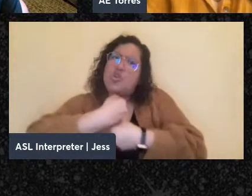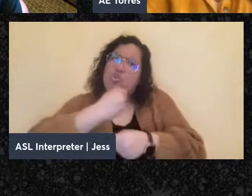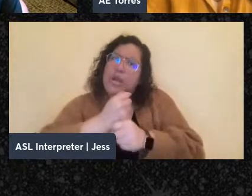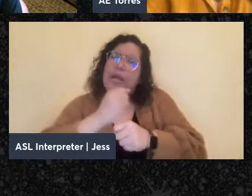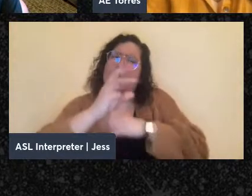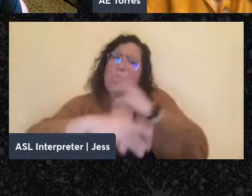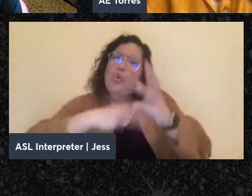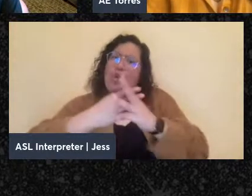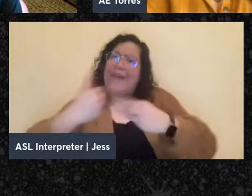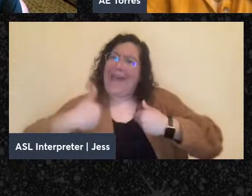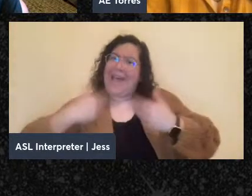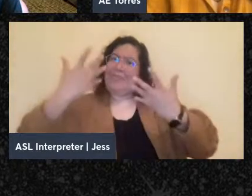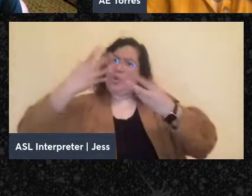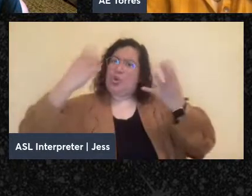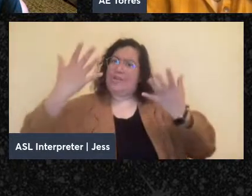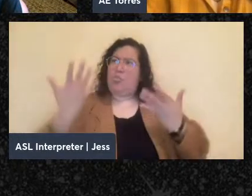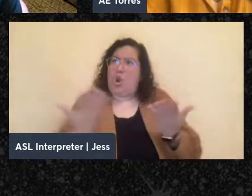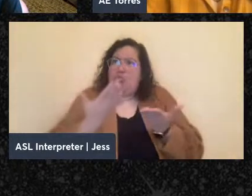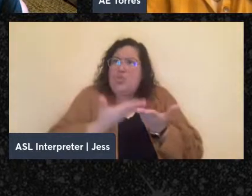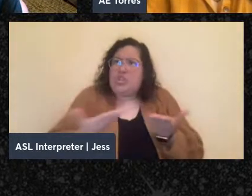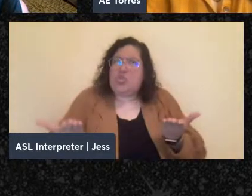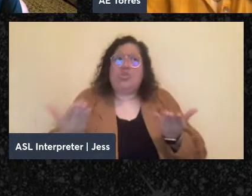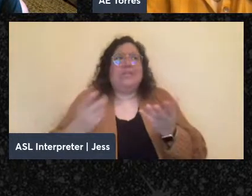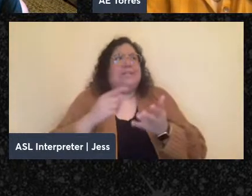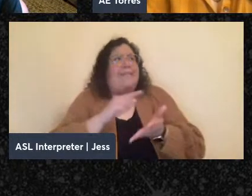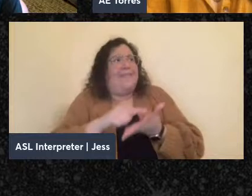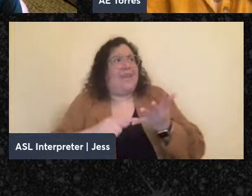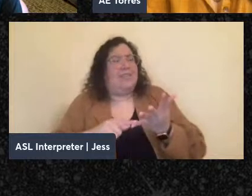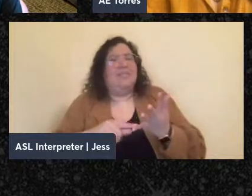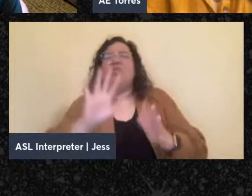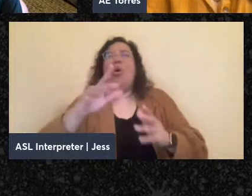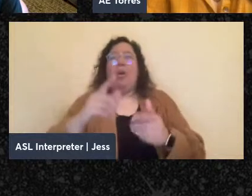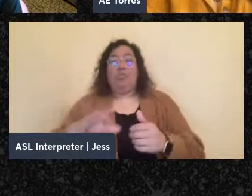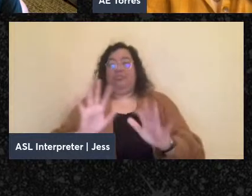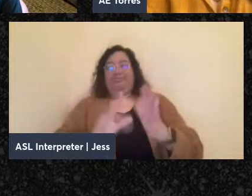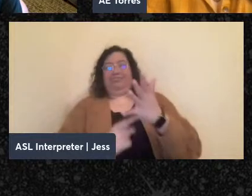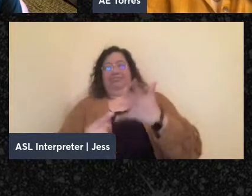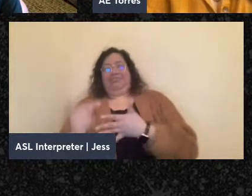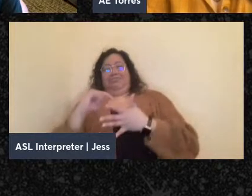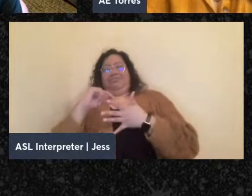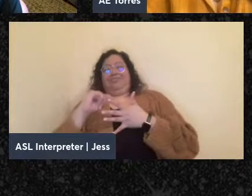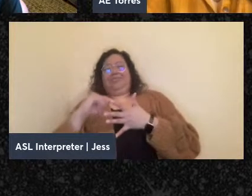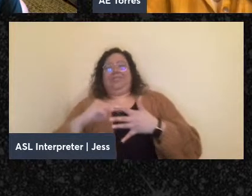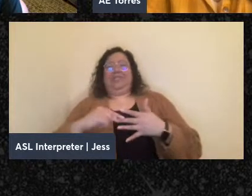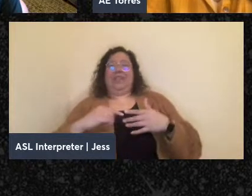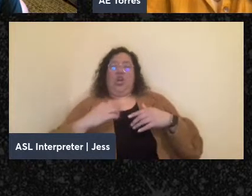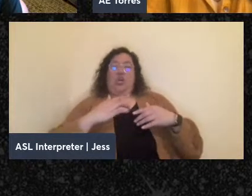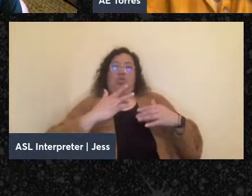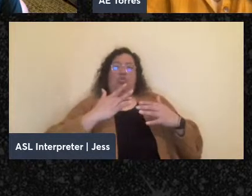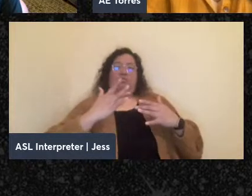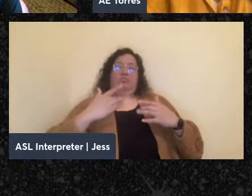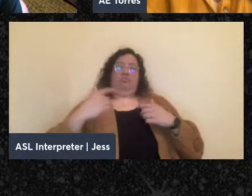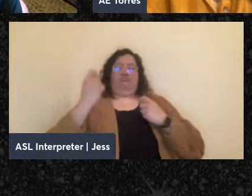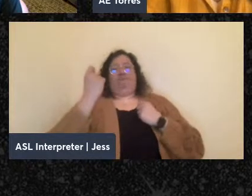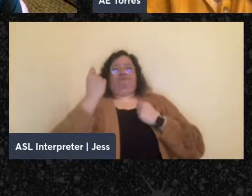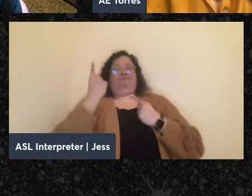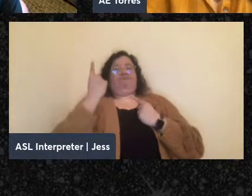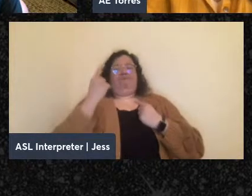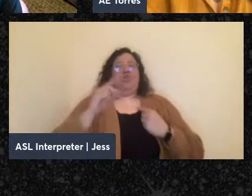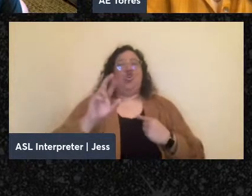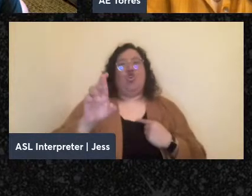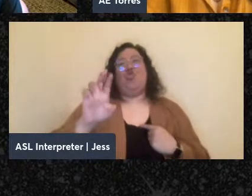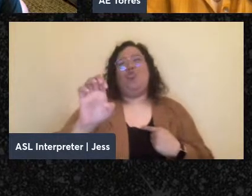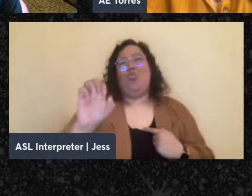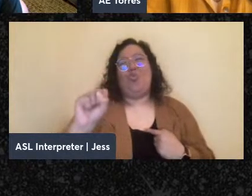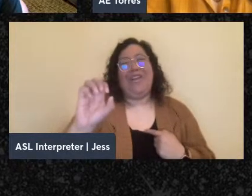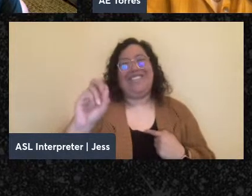the, again, resources and tradition? So I'm going to start with the resonance question though, because it was the one that I felt really reading the book. It just felt so powerfully resonant. And